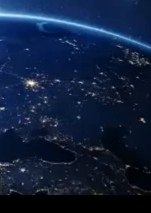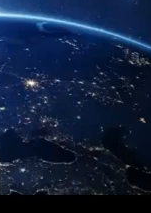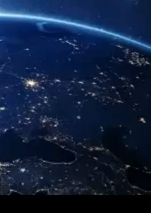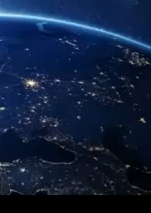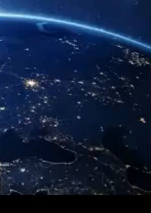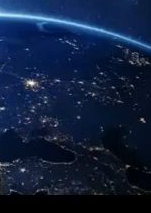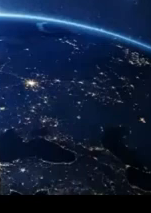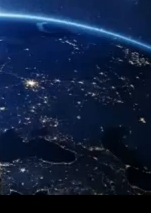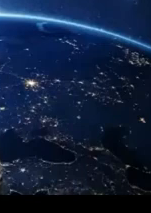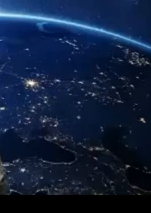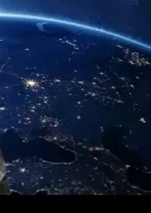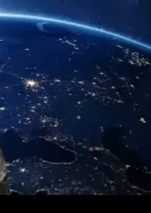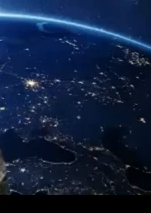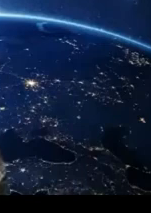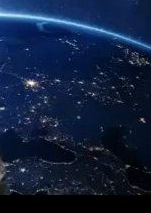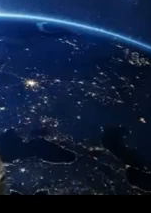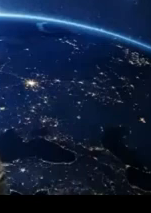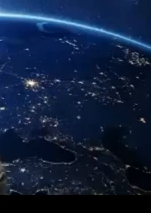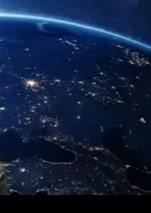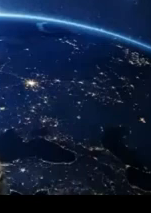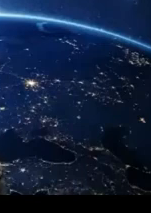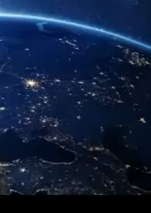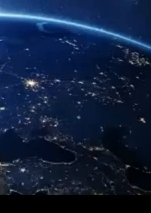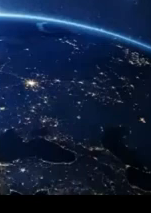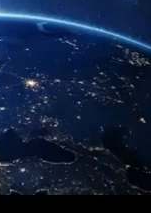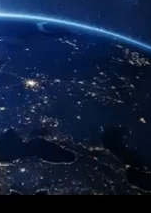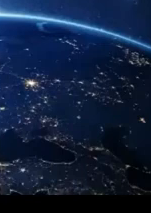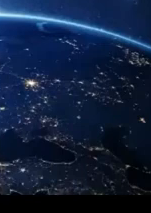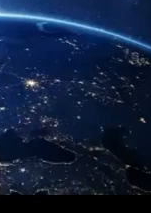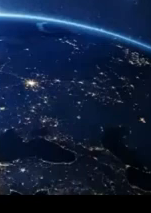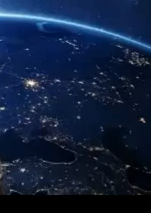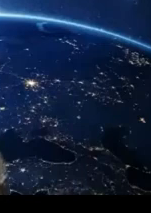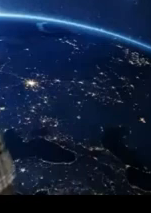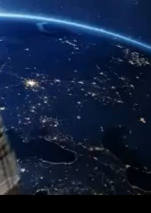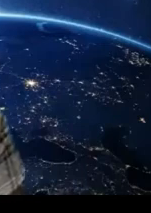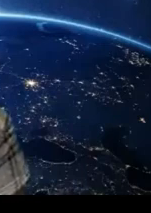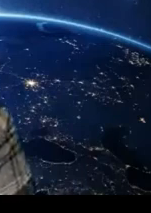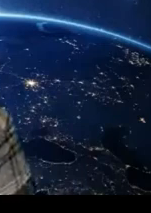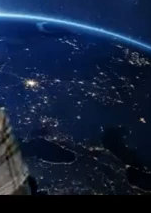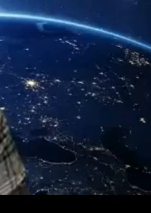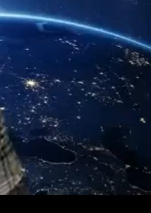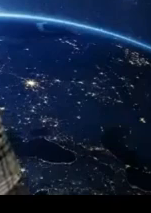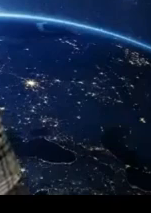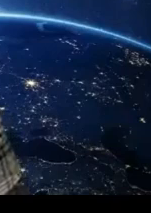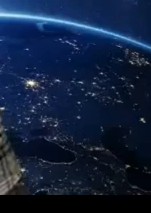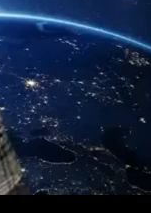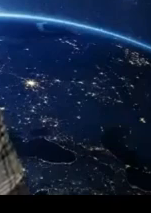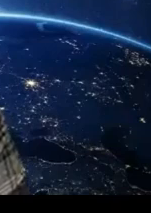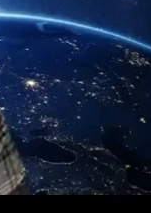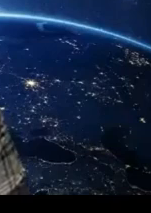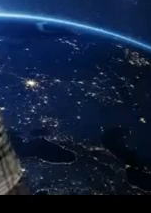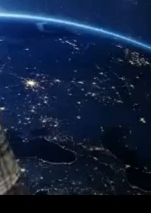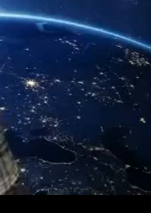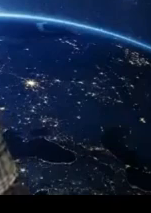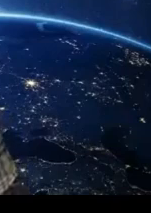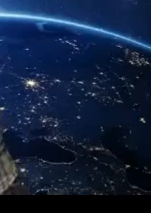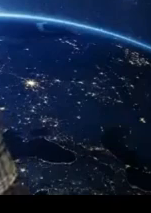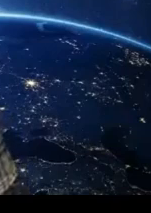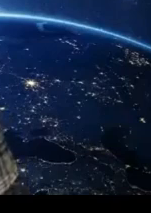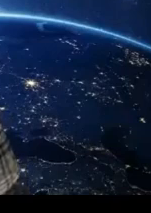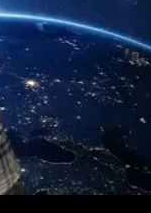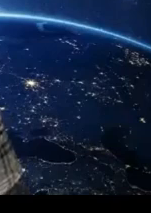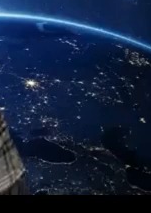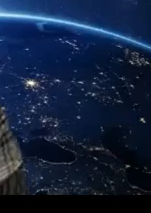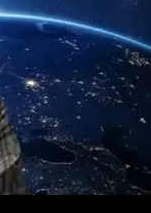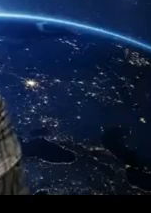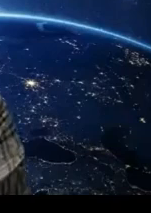all of us scientists in the scientific field and is currently a post-doctoral researcher at Cambridge University studying